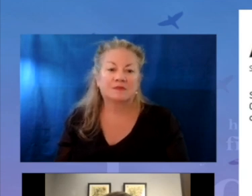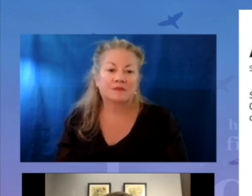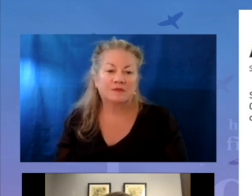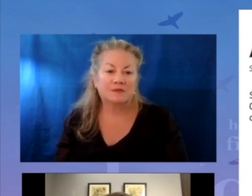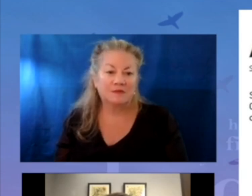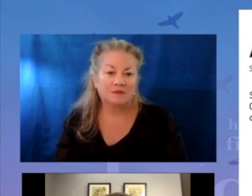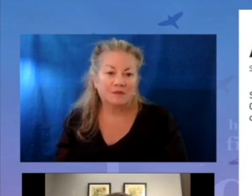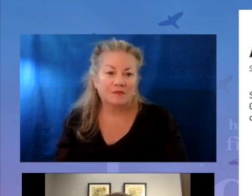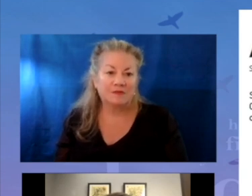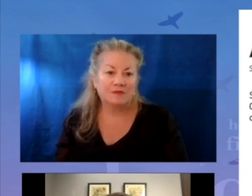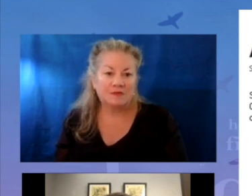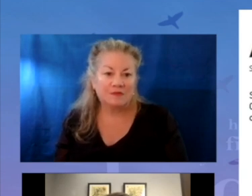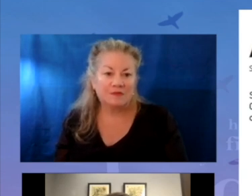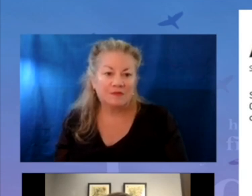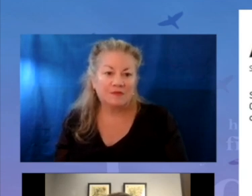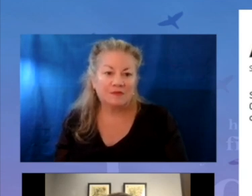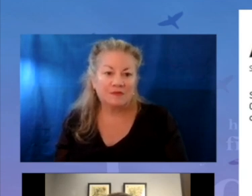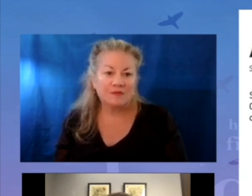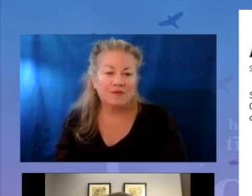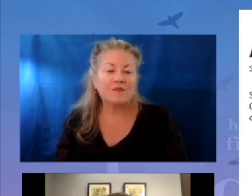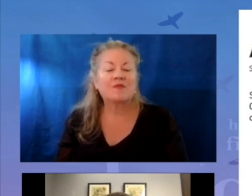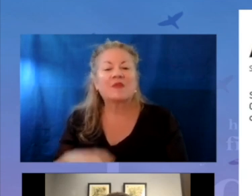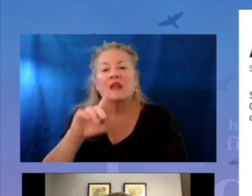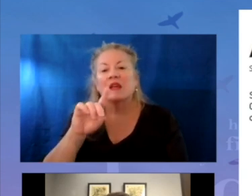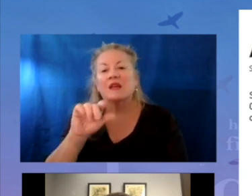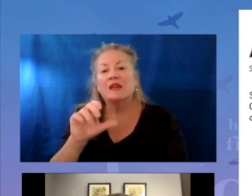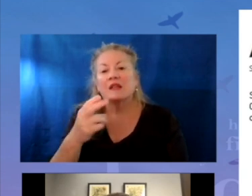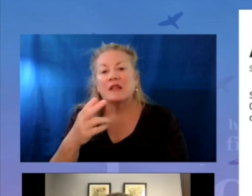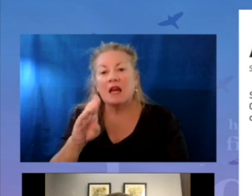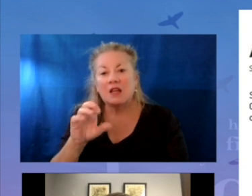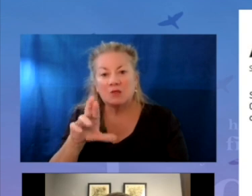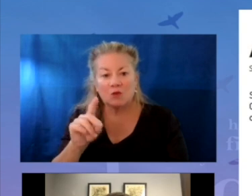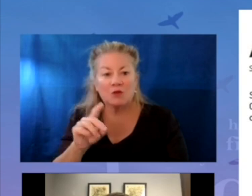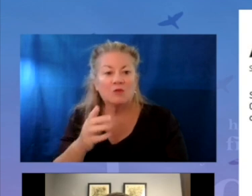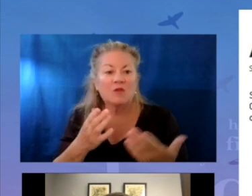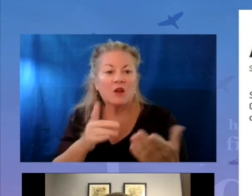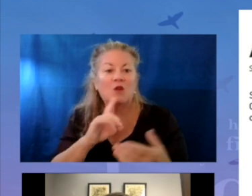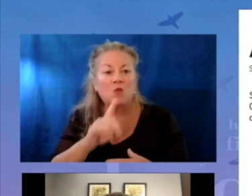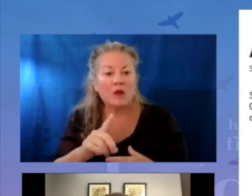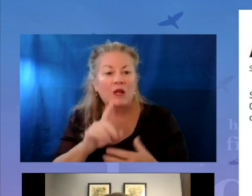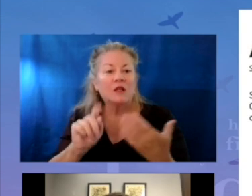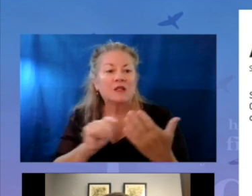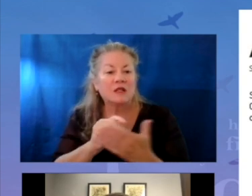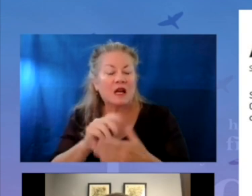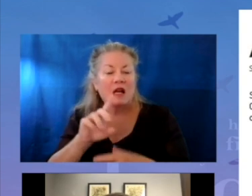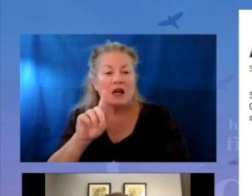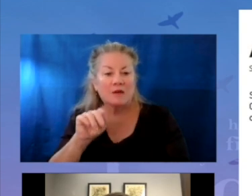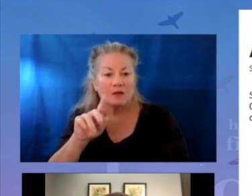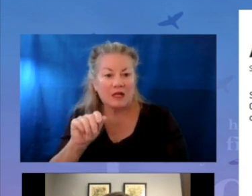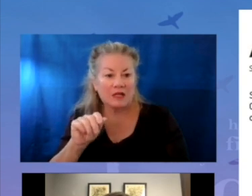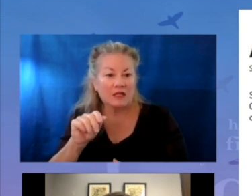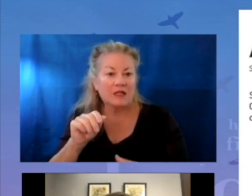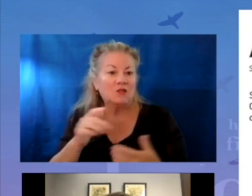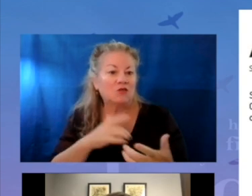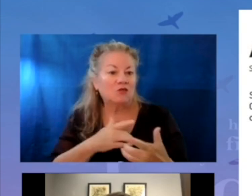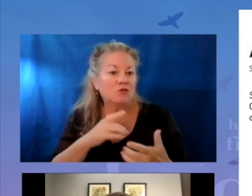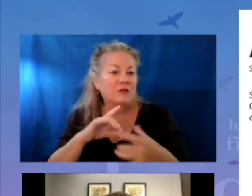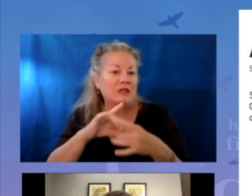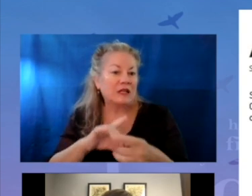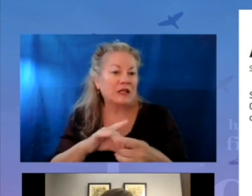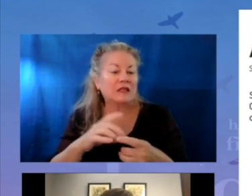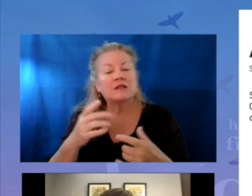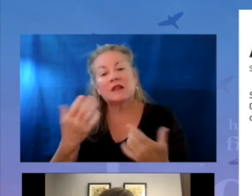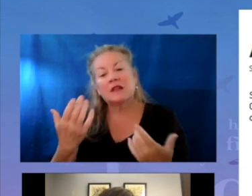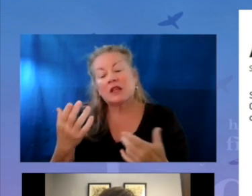And this dashboard provided that real-time data on areas of concerns linked to the scripts that the